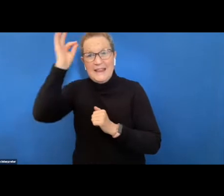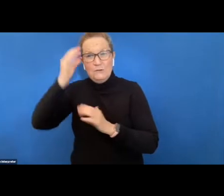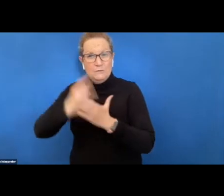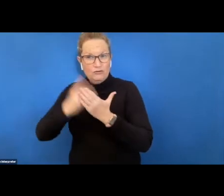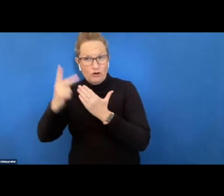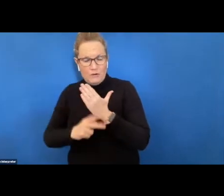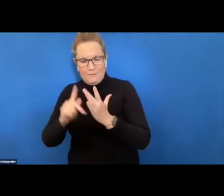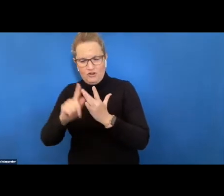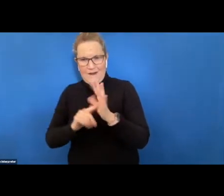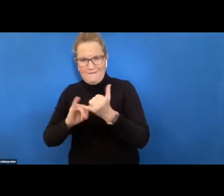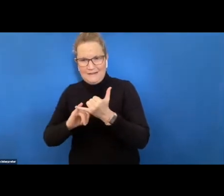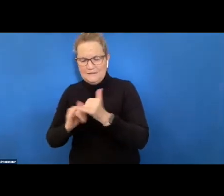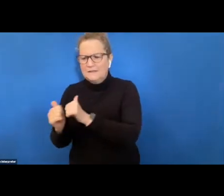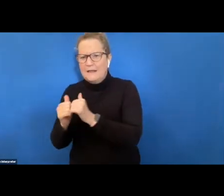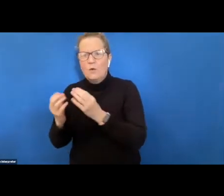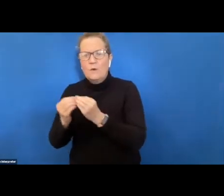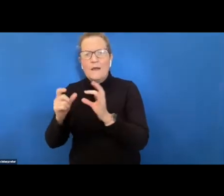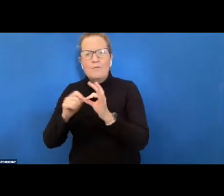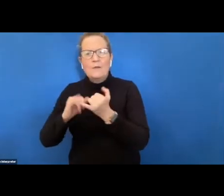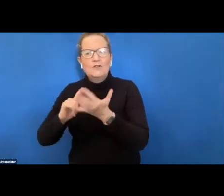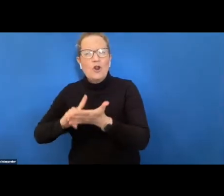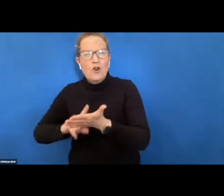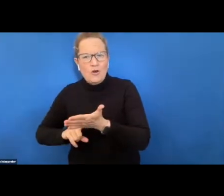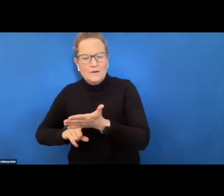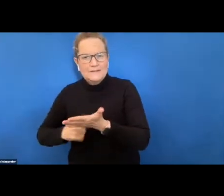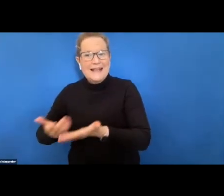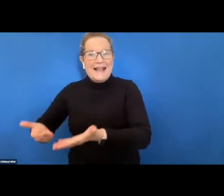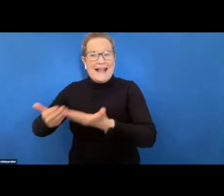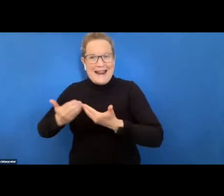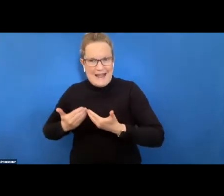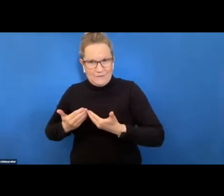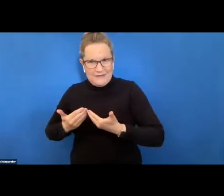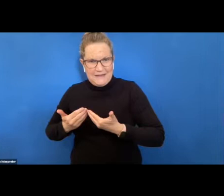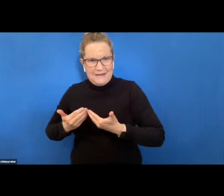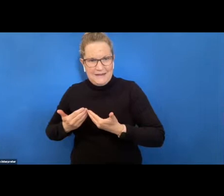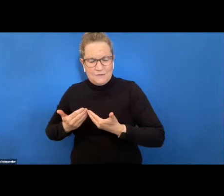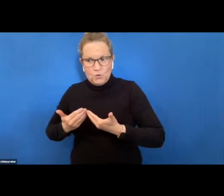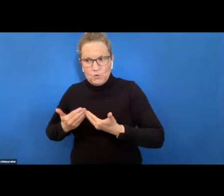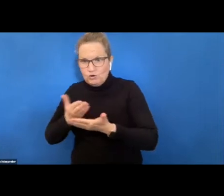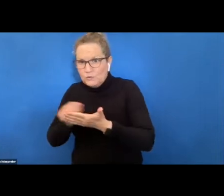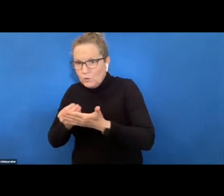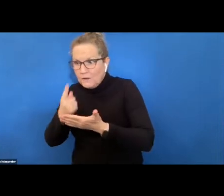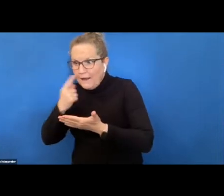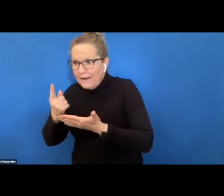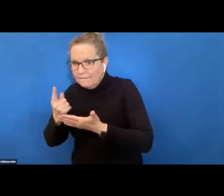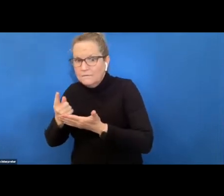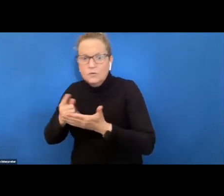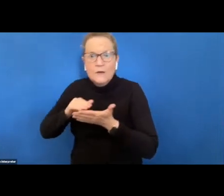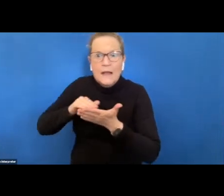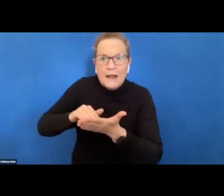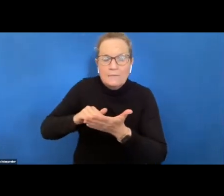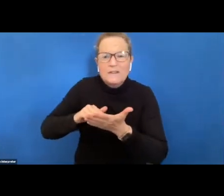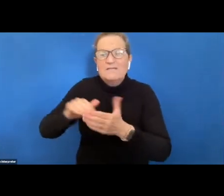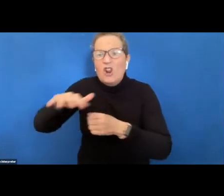partnership with brotherhoods and lawrence is allowing us to tap into resources that support local employers as well as job seekers